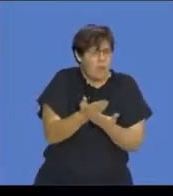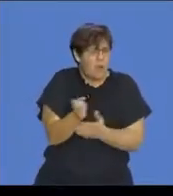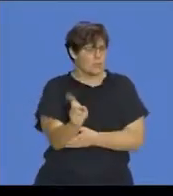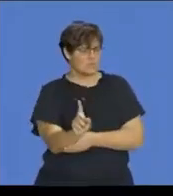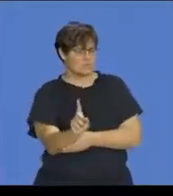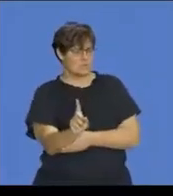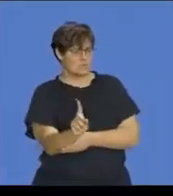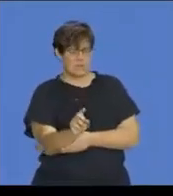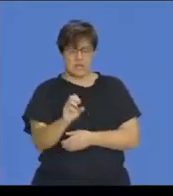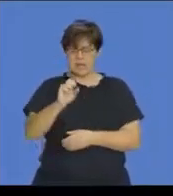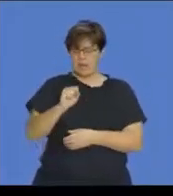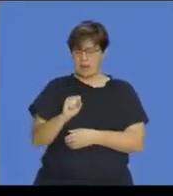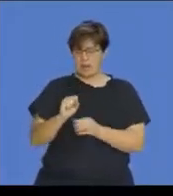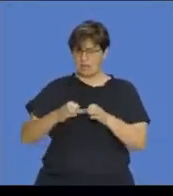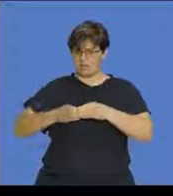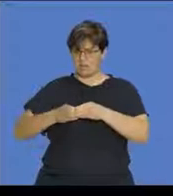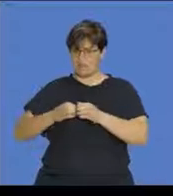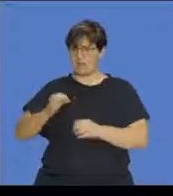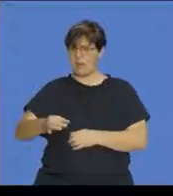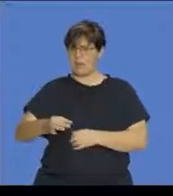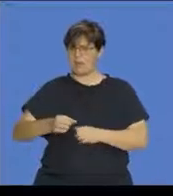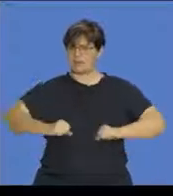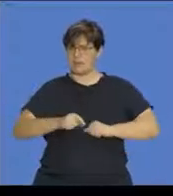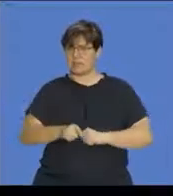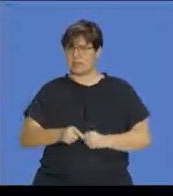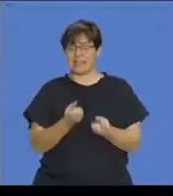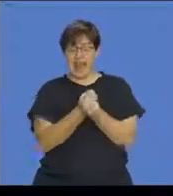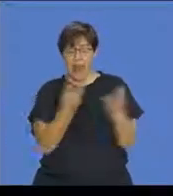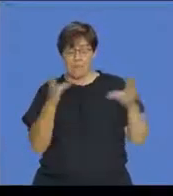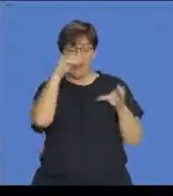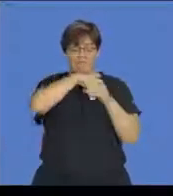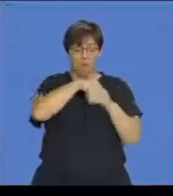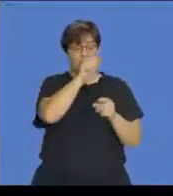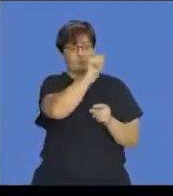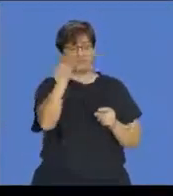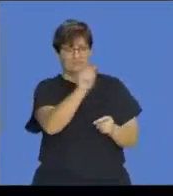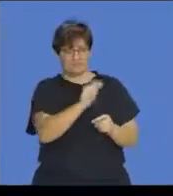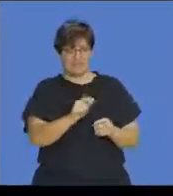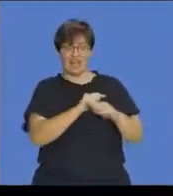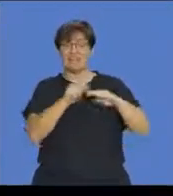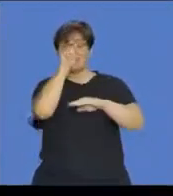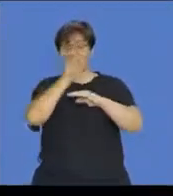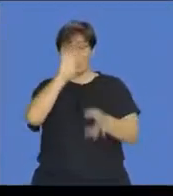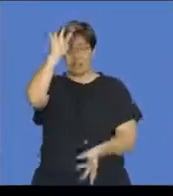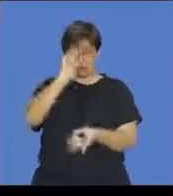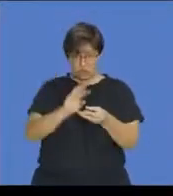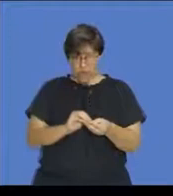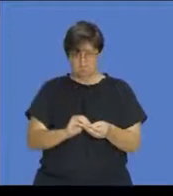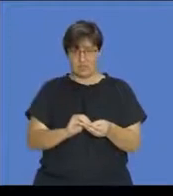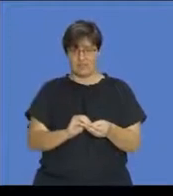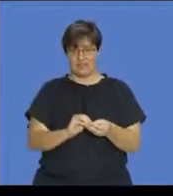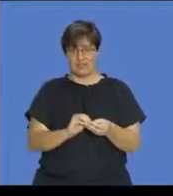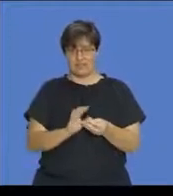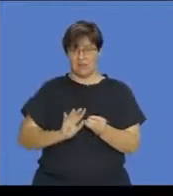the sample space? Well, it's the number in the sample space divided by the total number in the sample